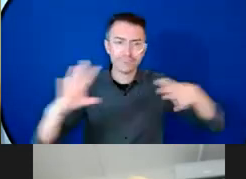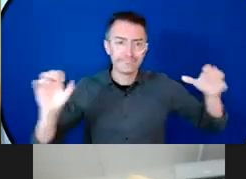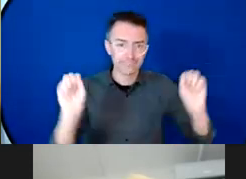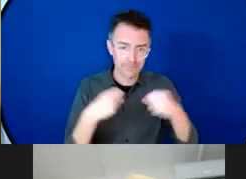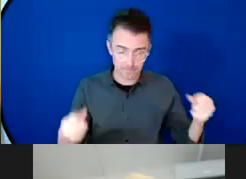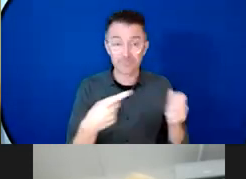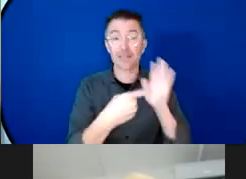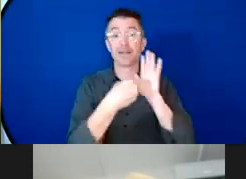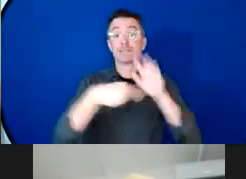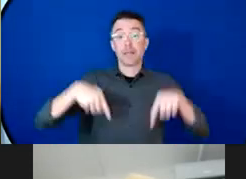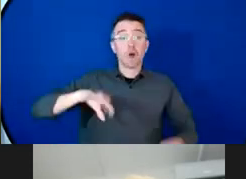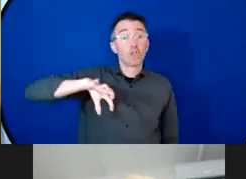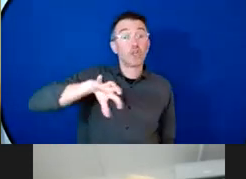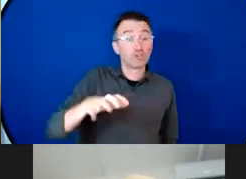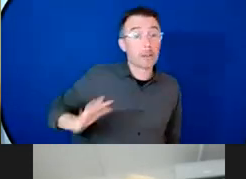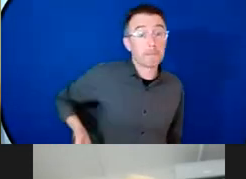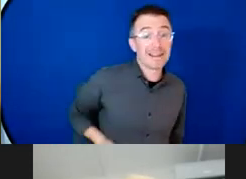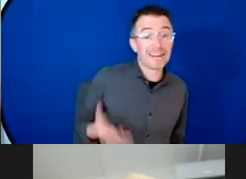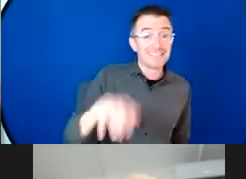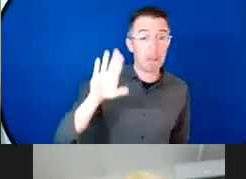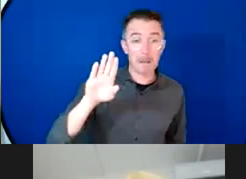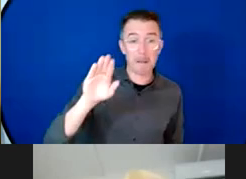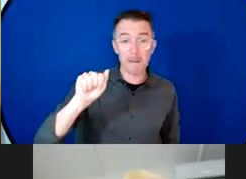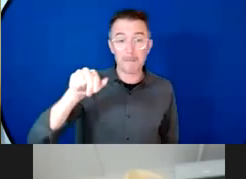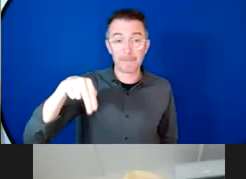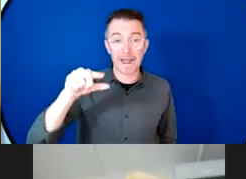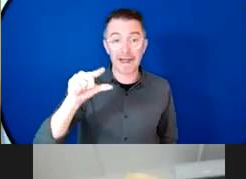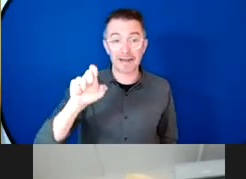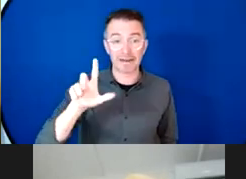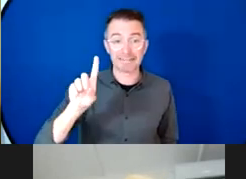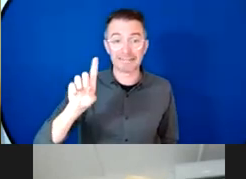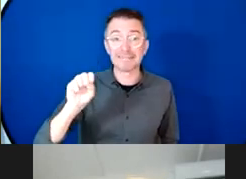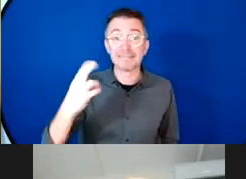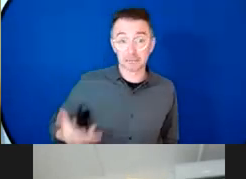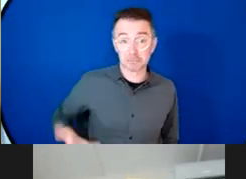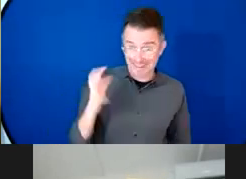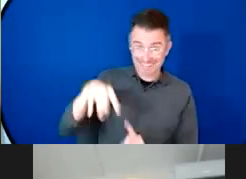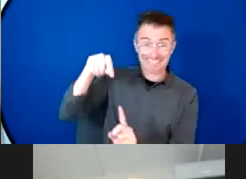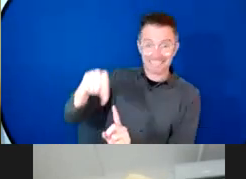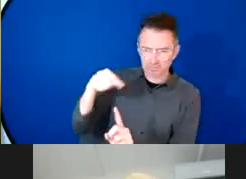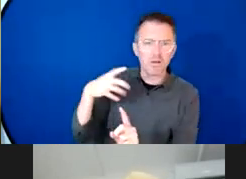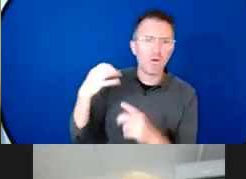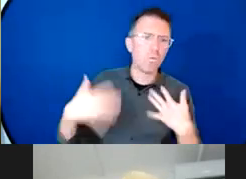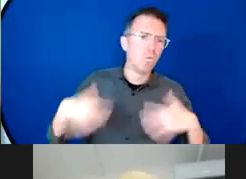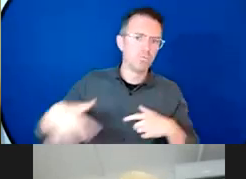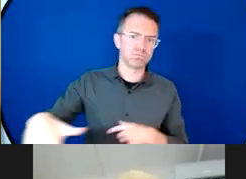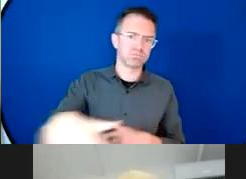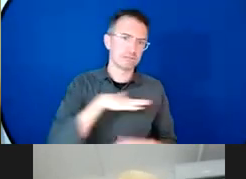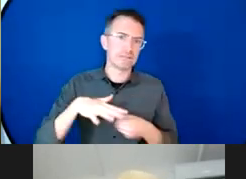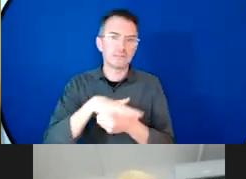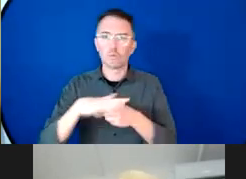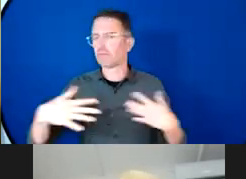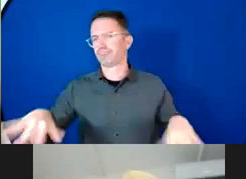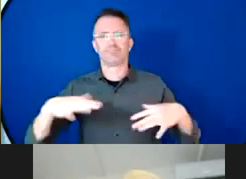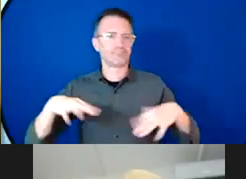most in the loss and damage is here due to human induced climate change we young people are dealing with the major extreme